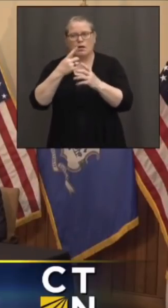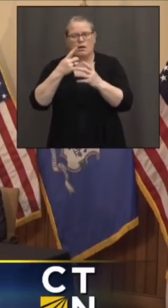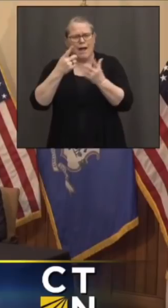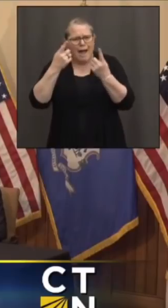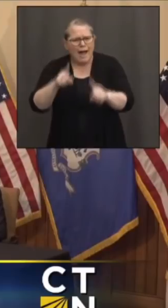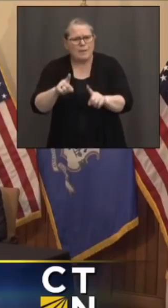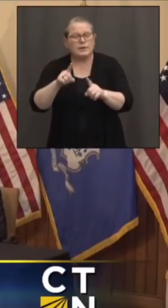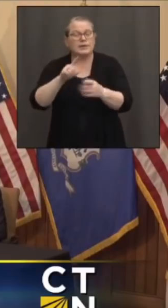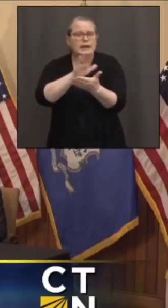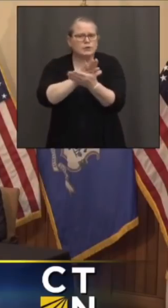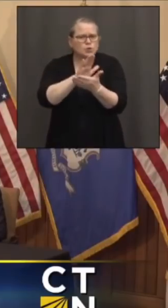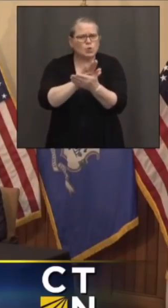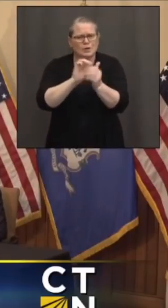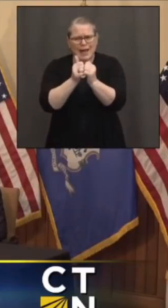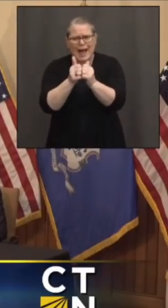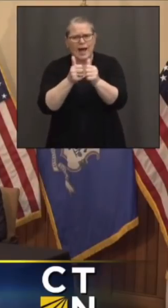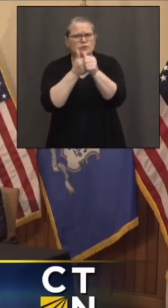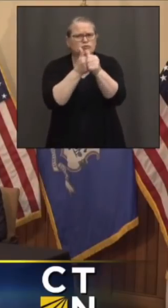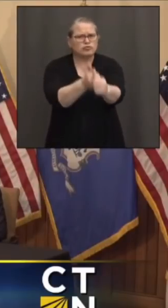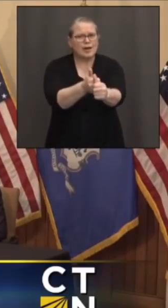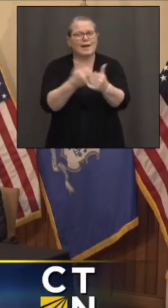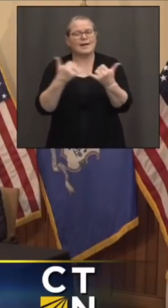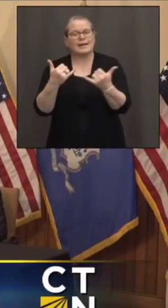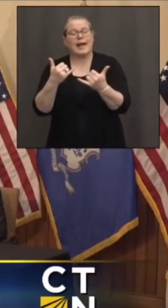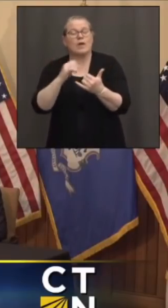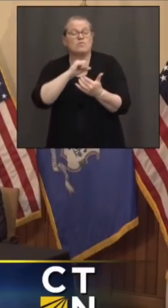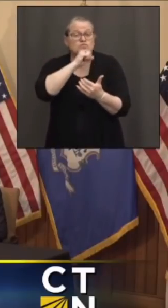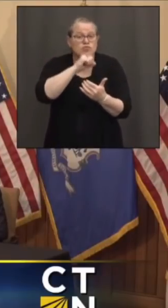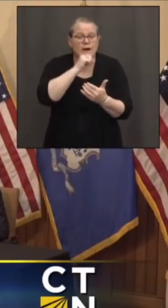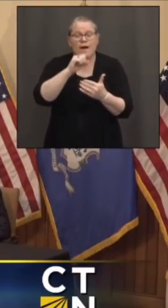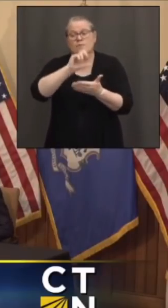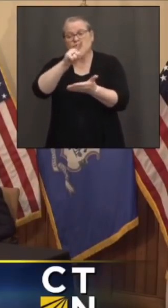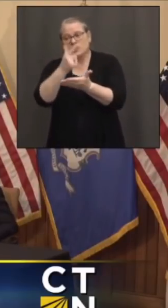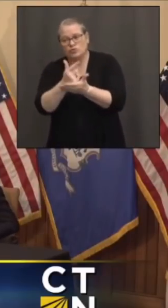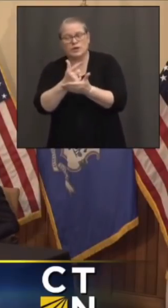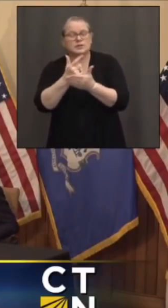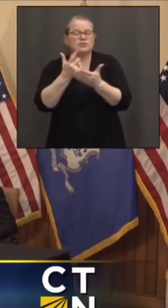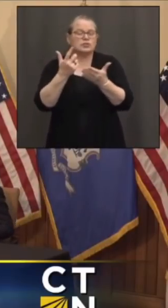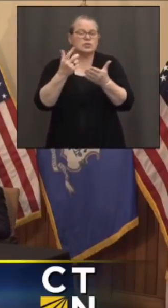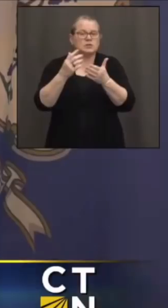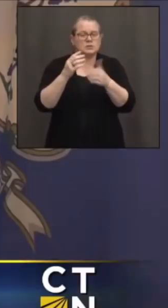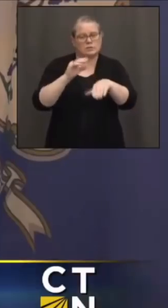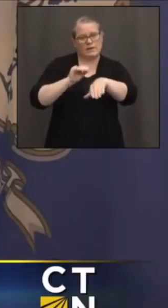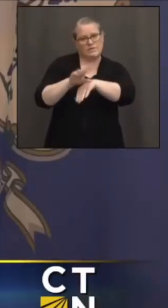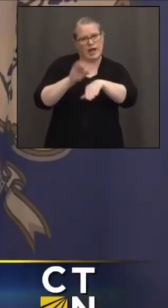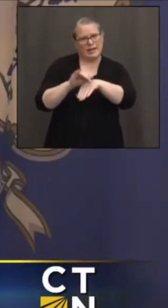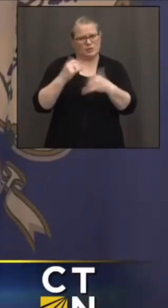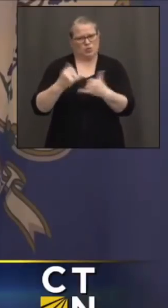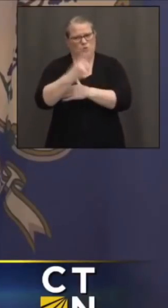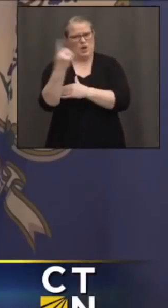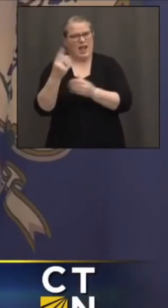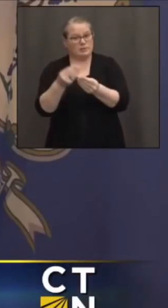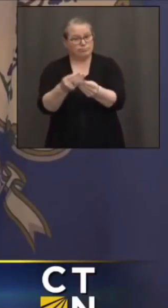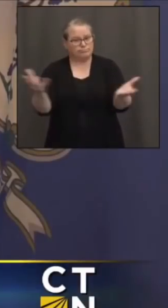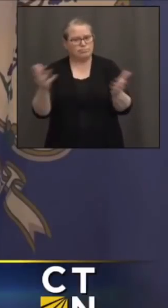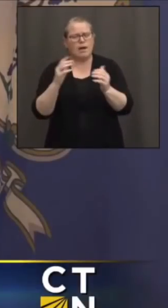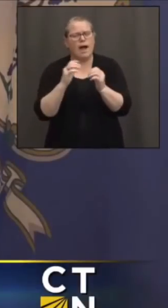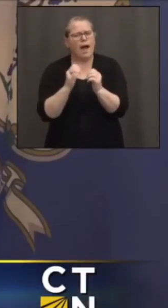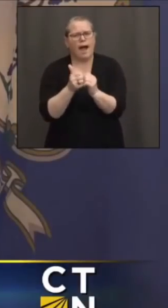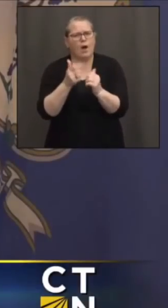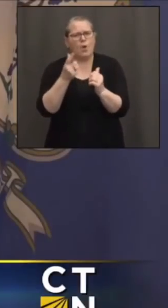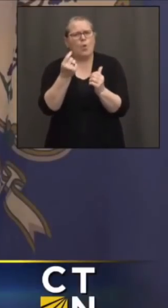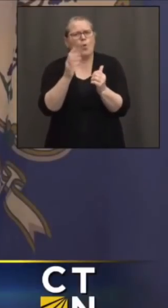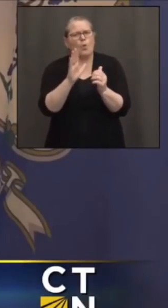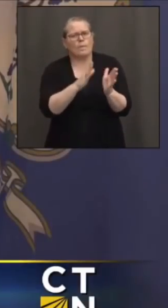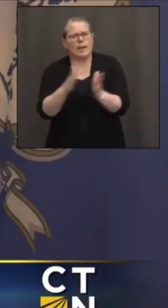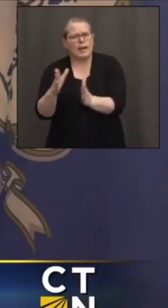as, you know, the prom and the graduation guidance was released today? I can tell you, we look around the